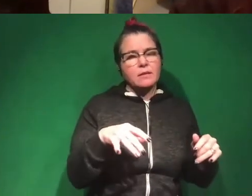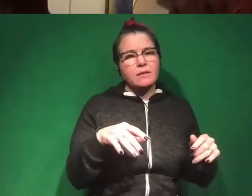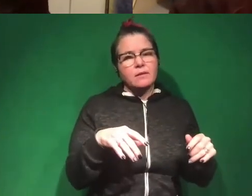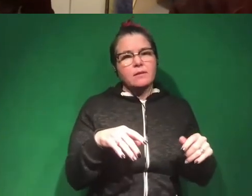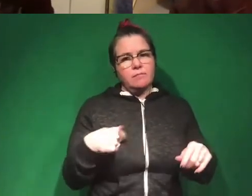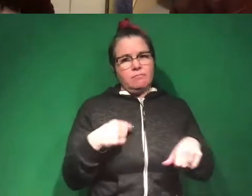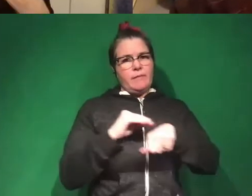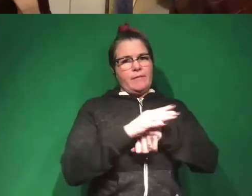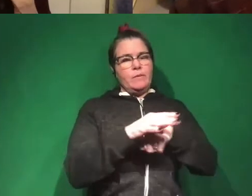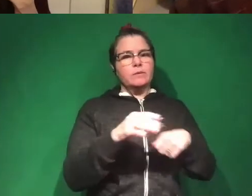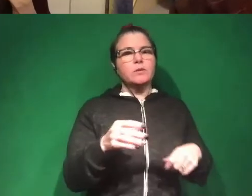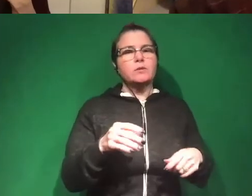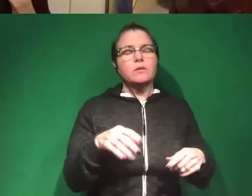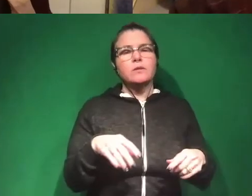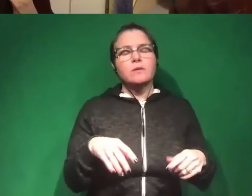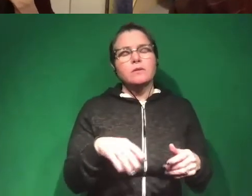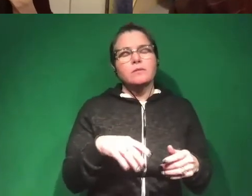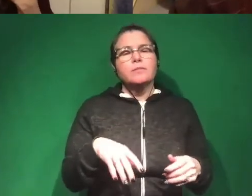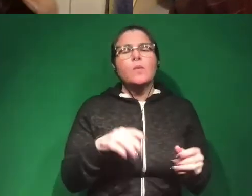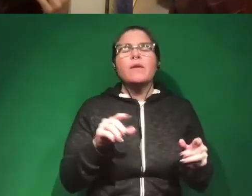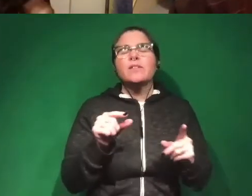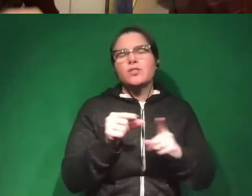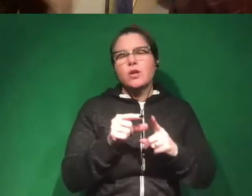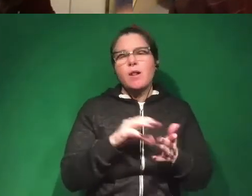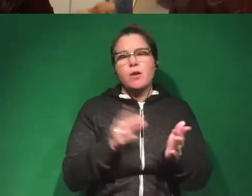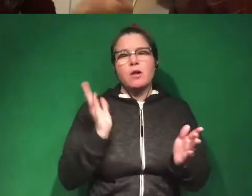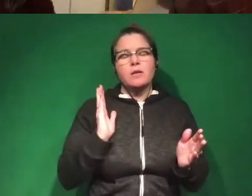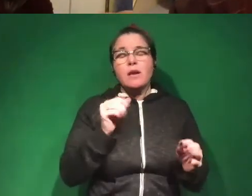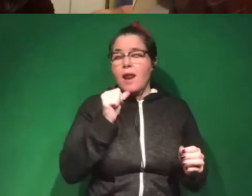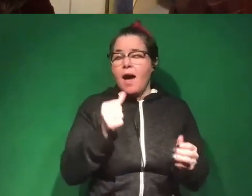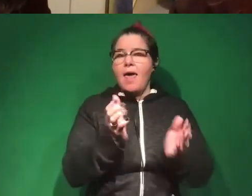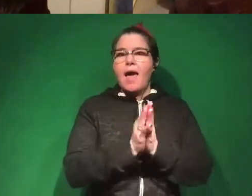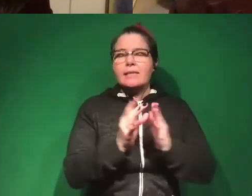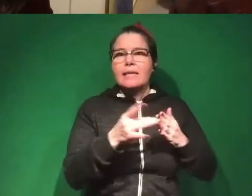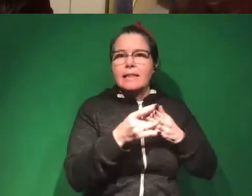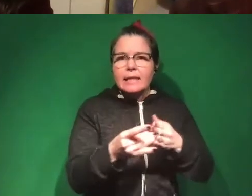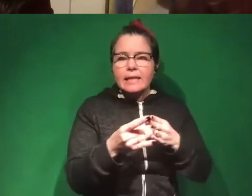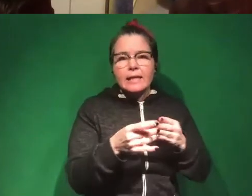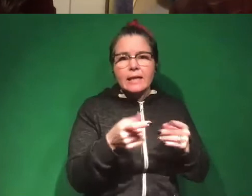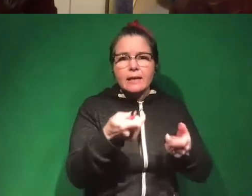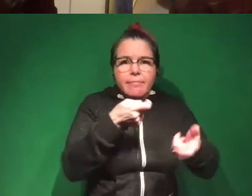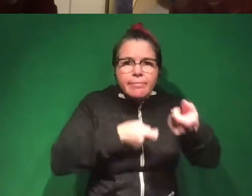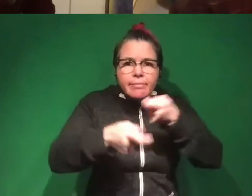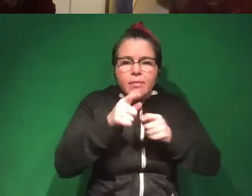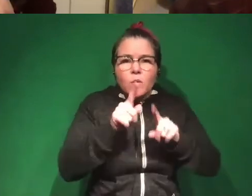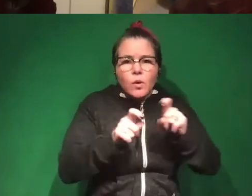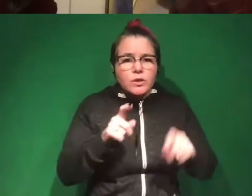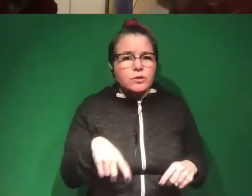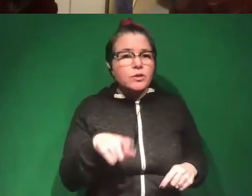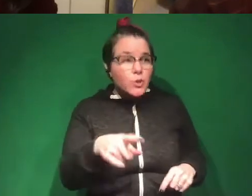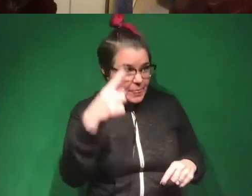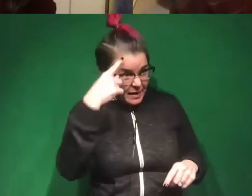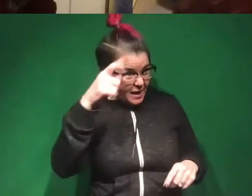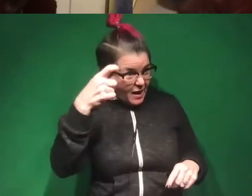example that I learned a long time ago that I thought was useful. You know, not asking leading questions in a survey. So do you think the